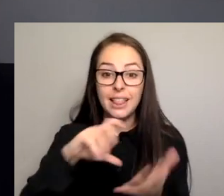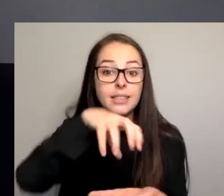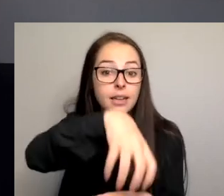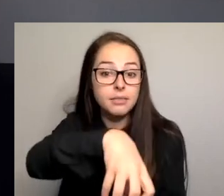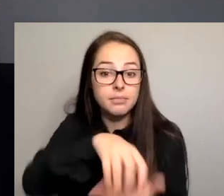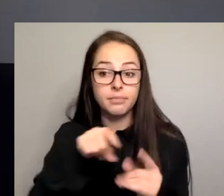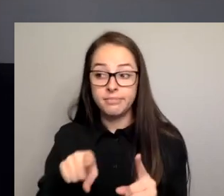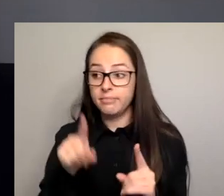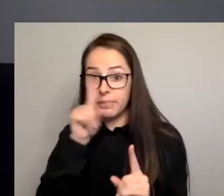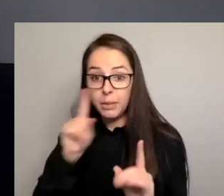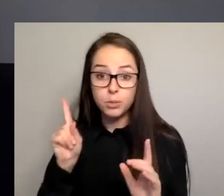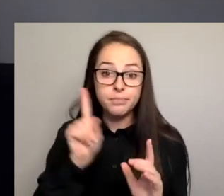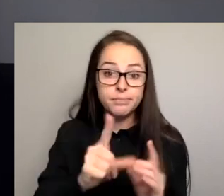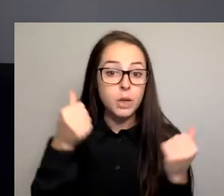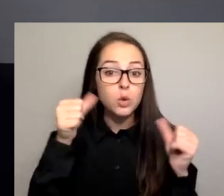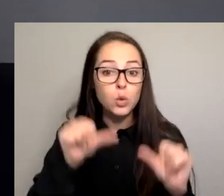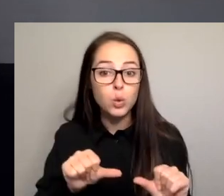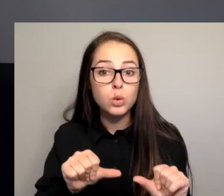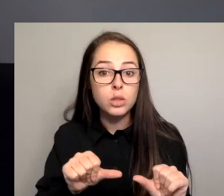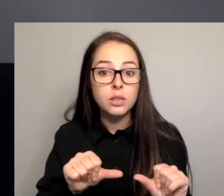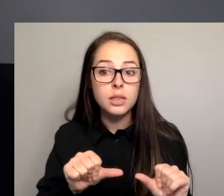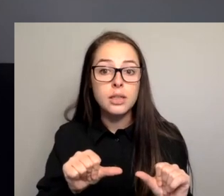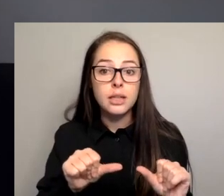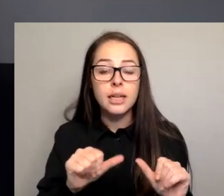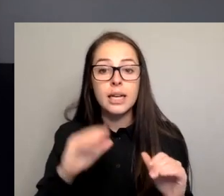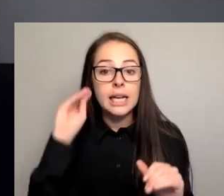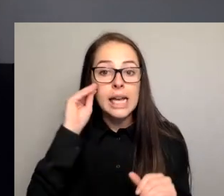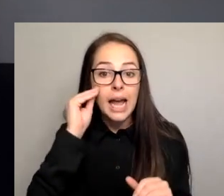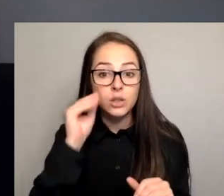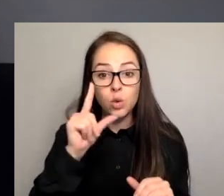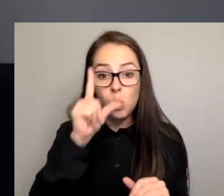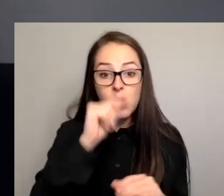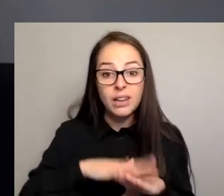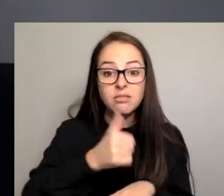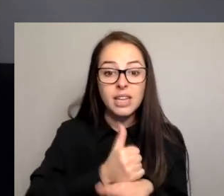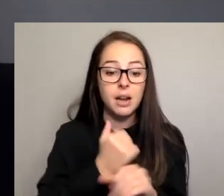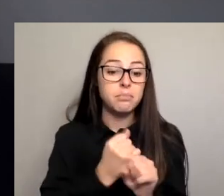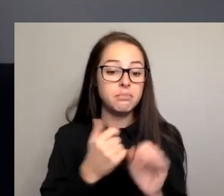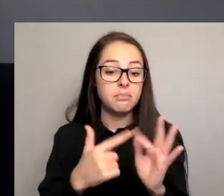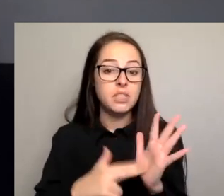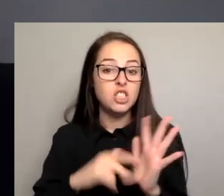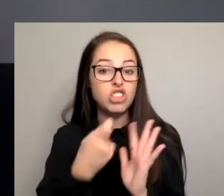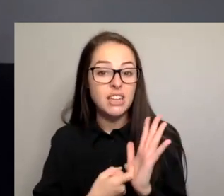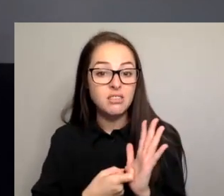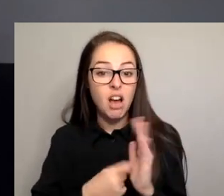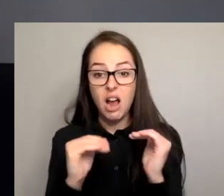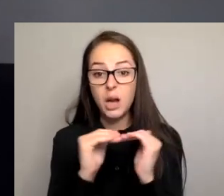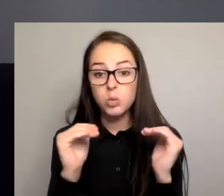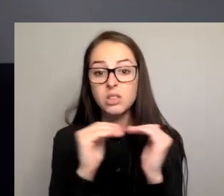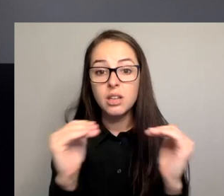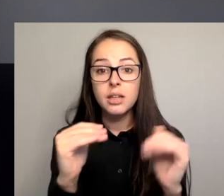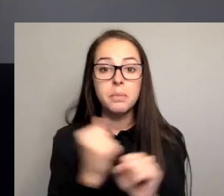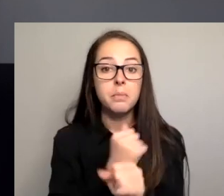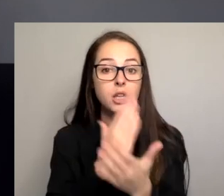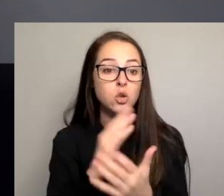community. Councils can influence gender equity and inclusion in our planning and the delivery of our facilities, our libraries, our sporting